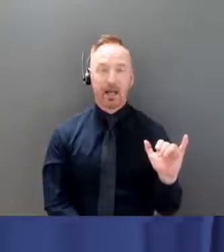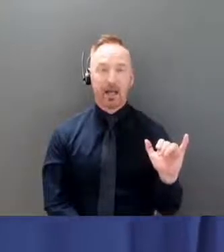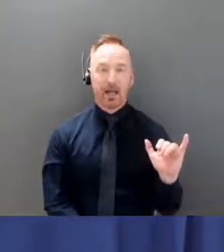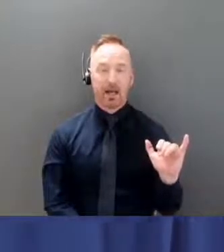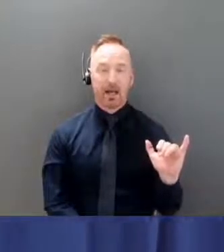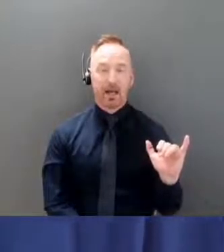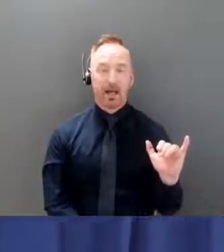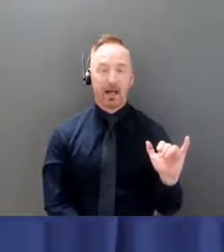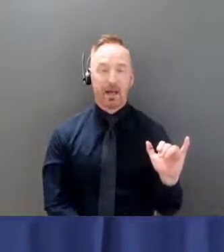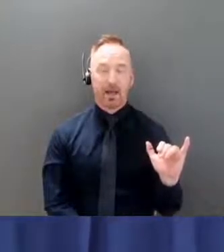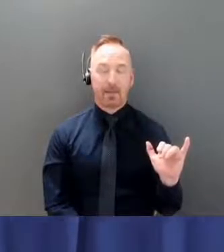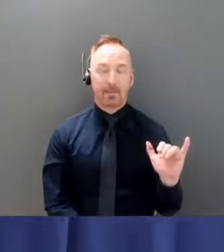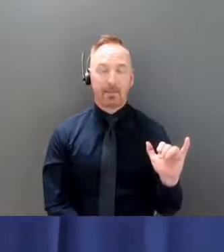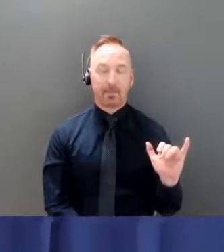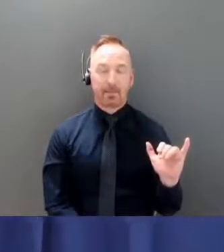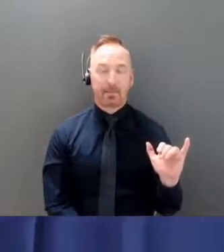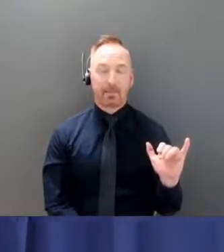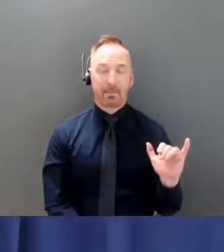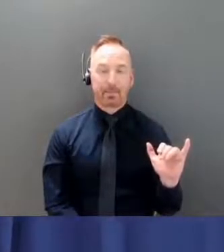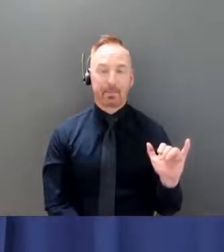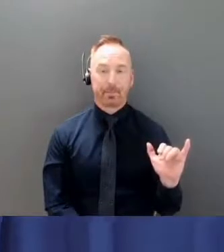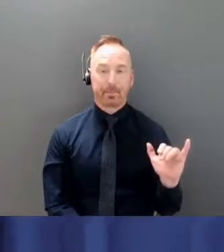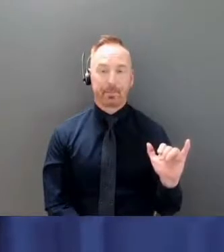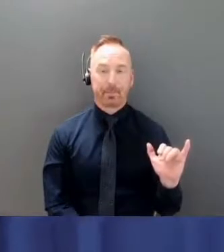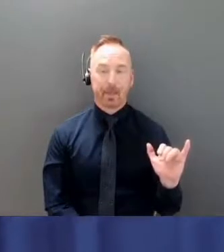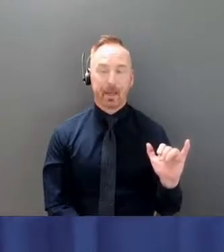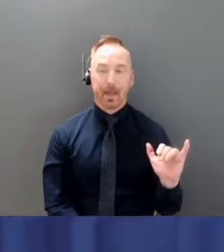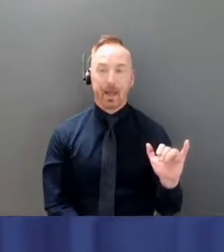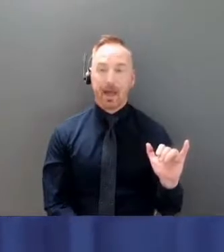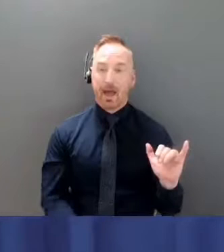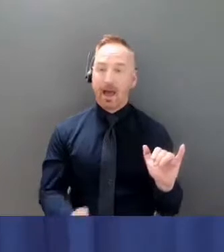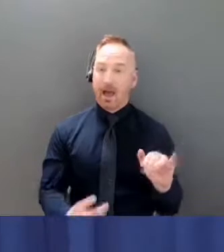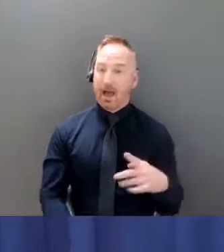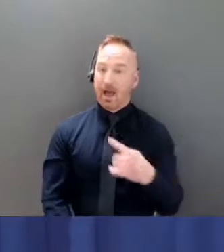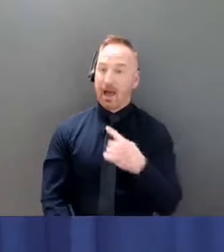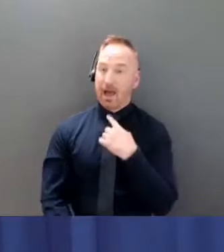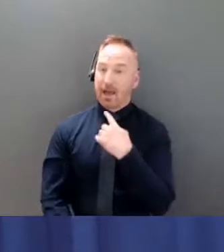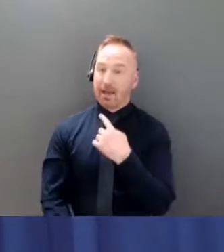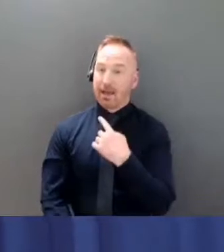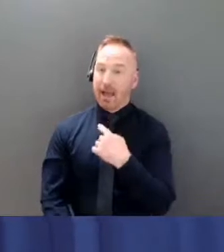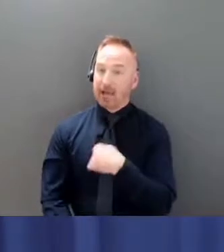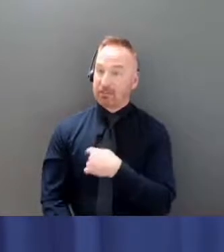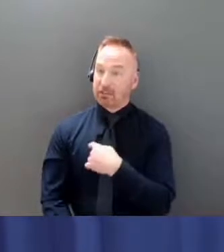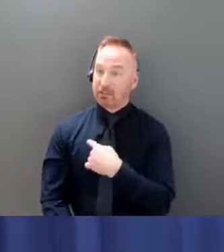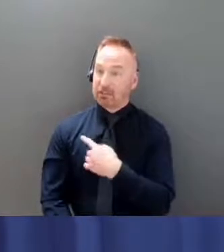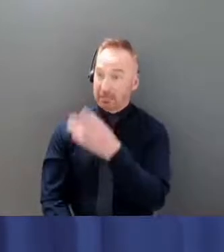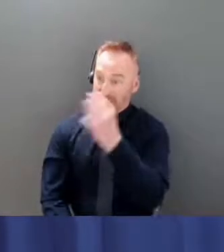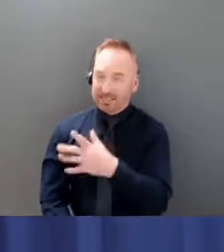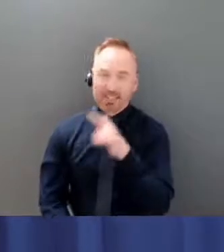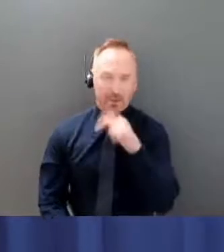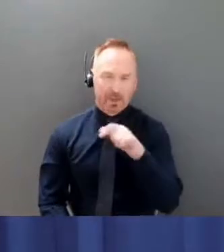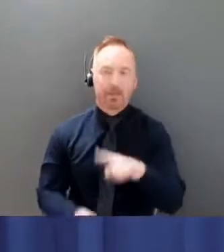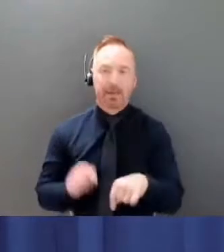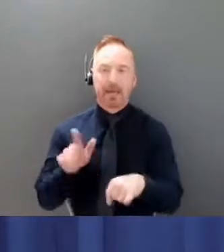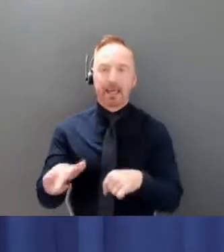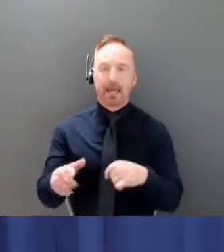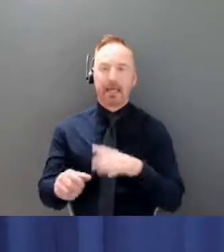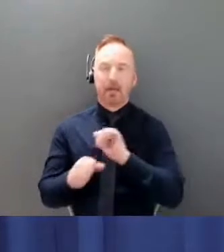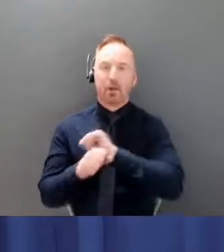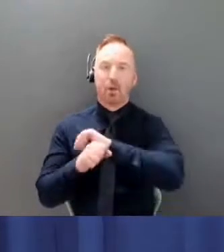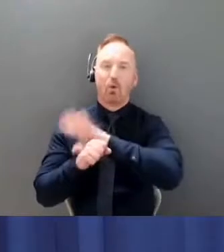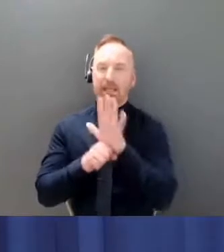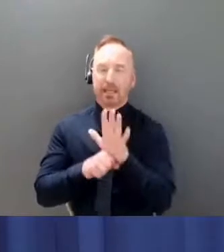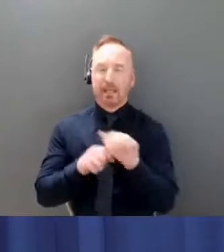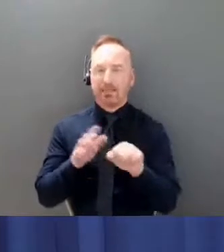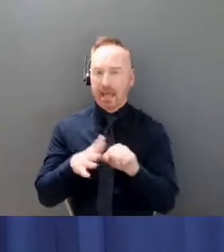a growing body of research about the long-term health impacts of COVID-19, and you did touch on that. But I